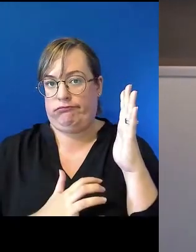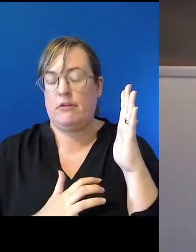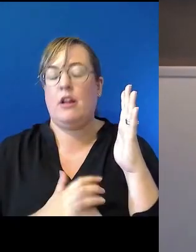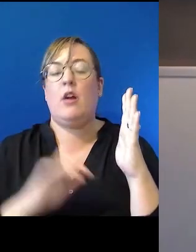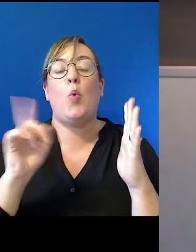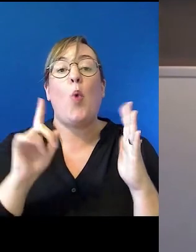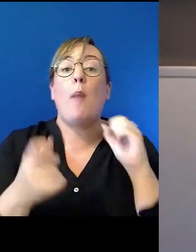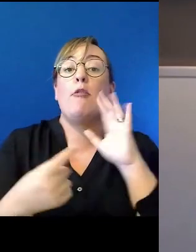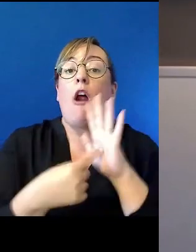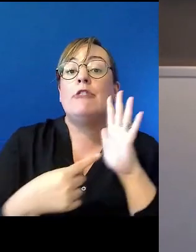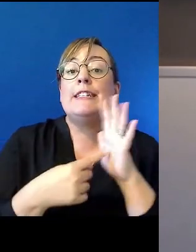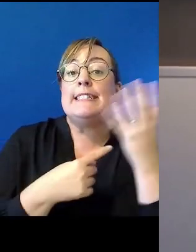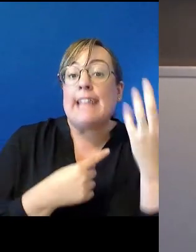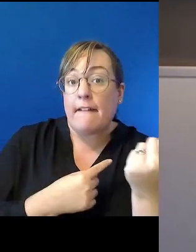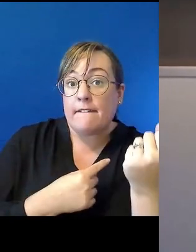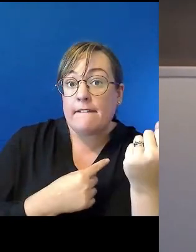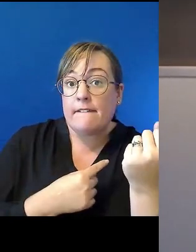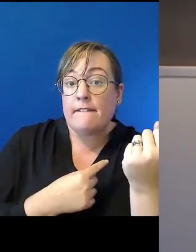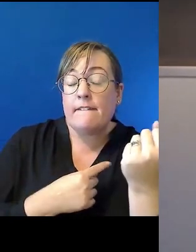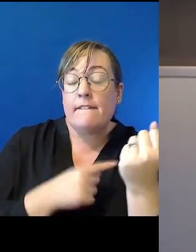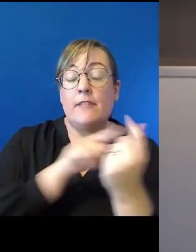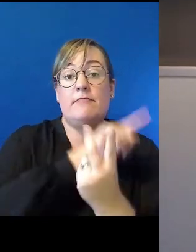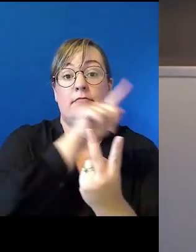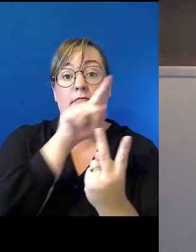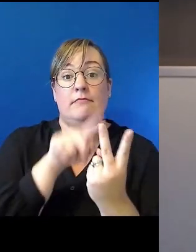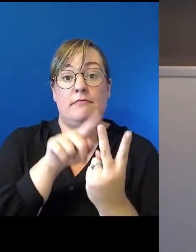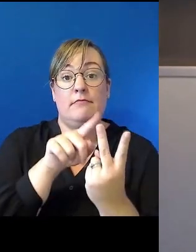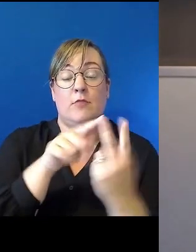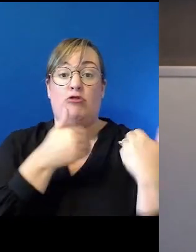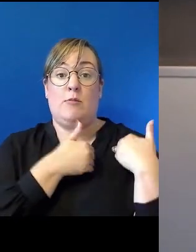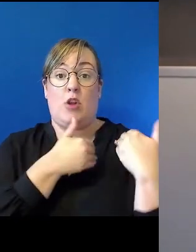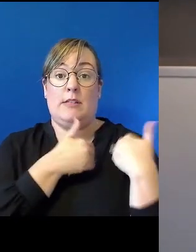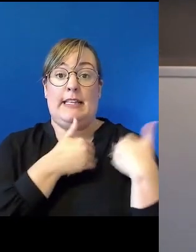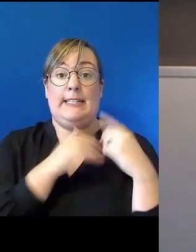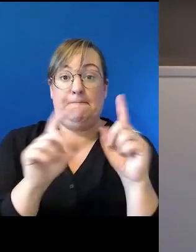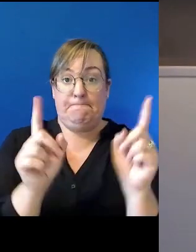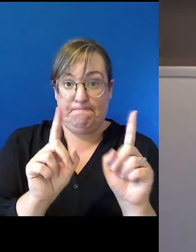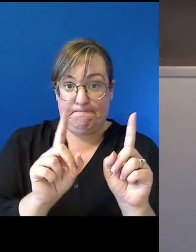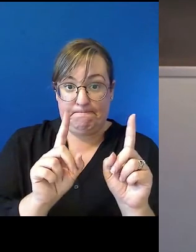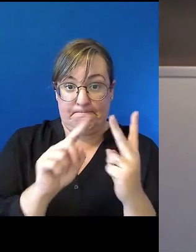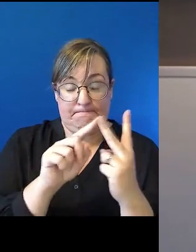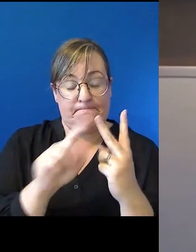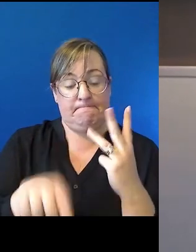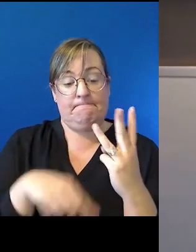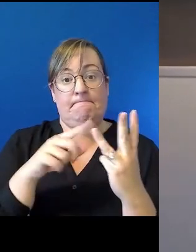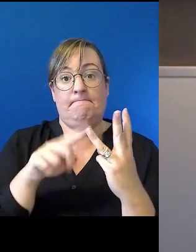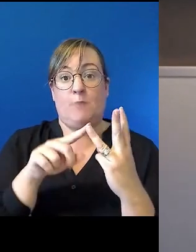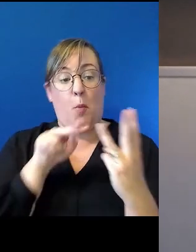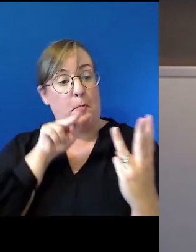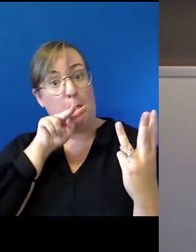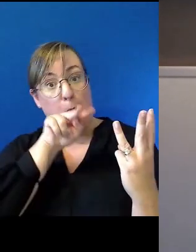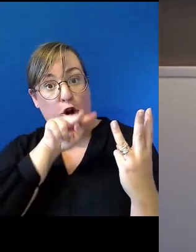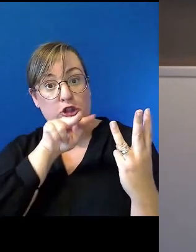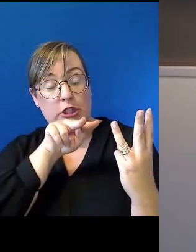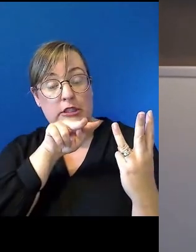priorities are, what the responsibilities are, how it will be monitored, how it will be